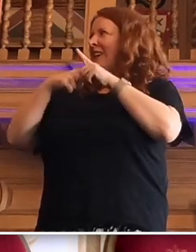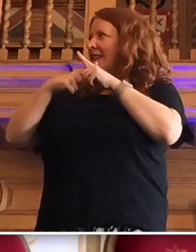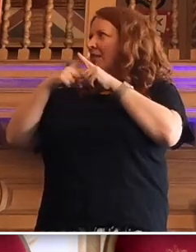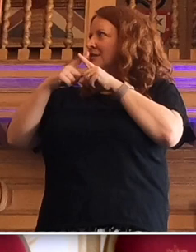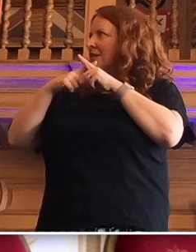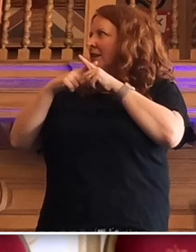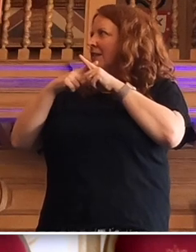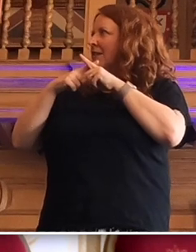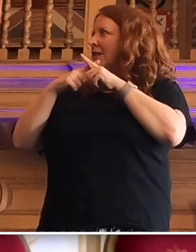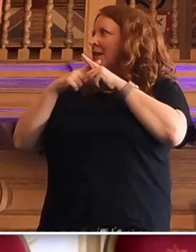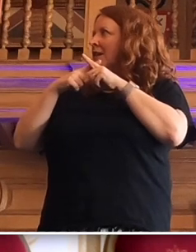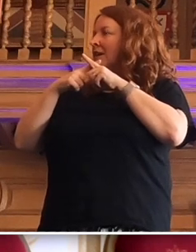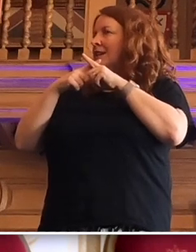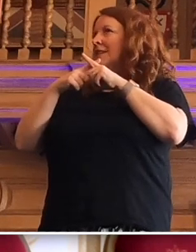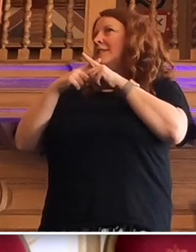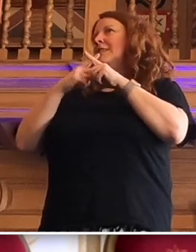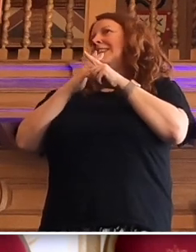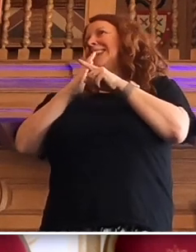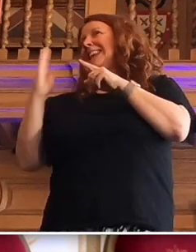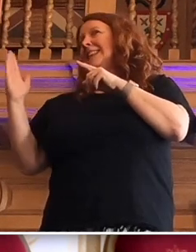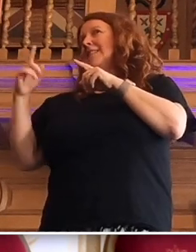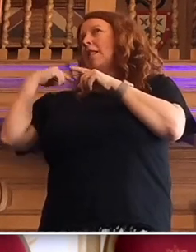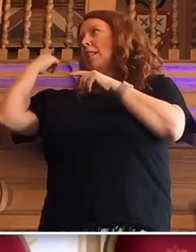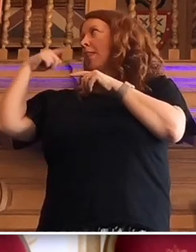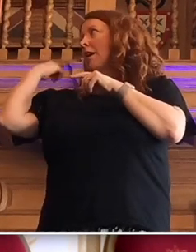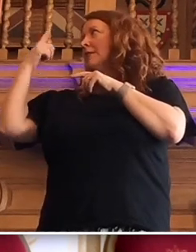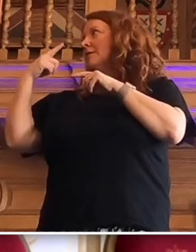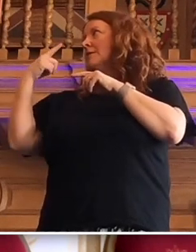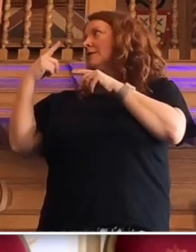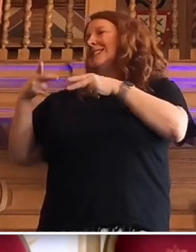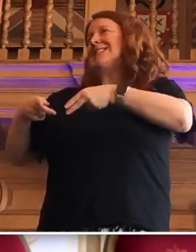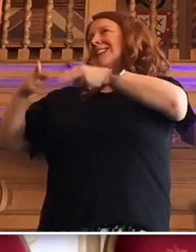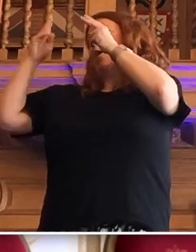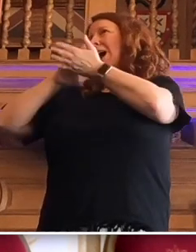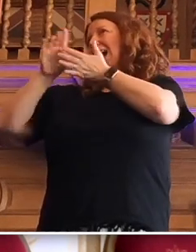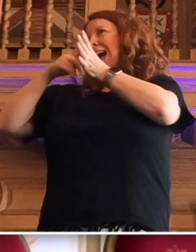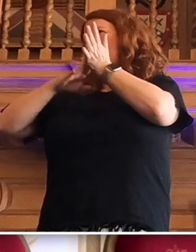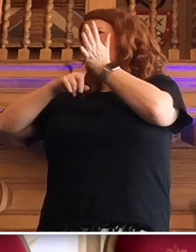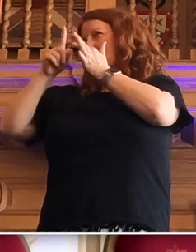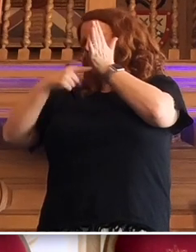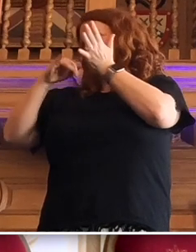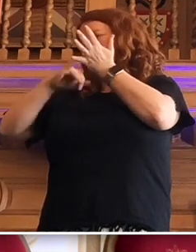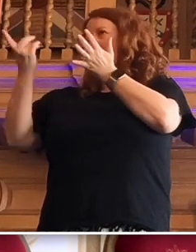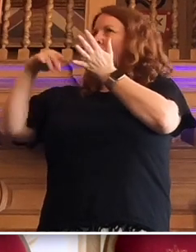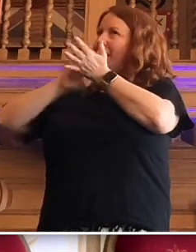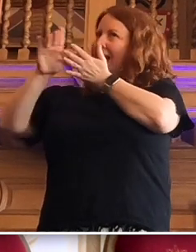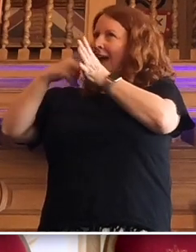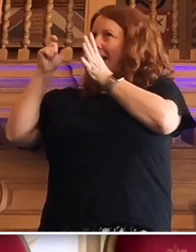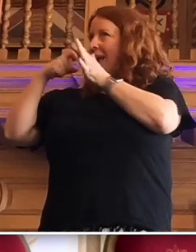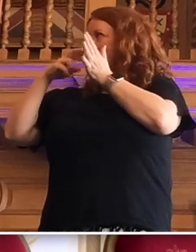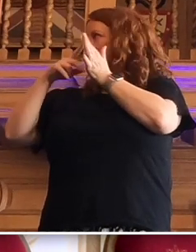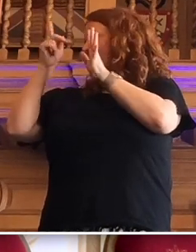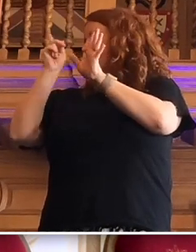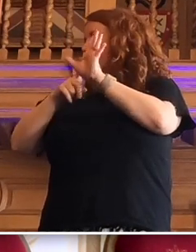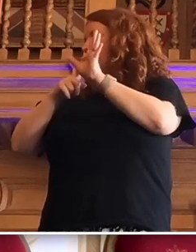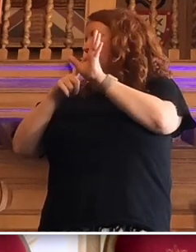Particularly in East London, in Tower Hamlets, in Hackney. The